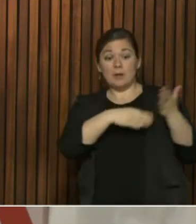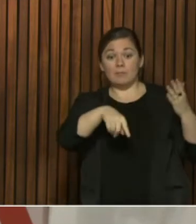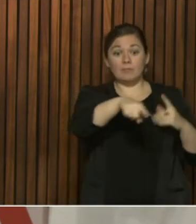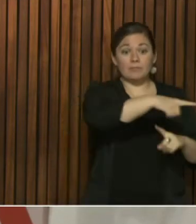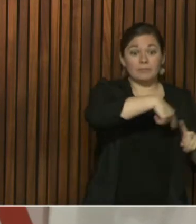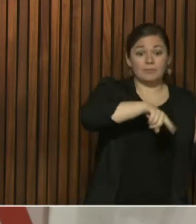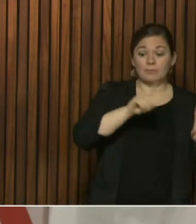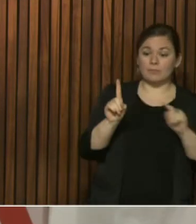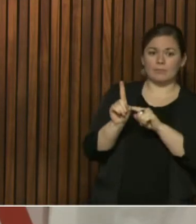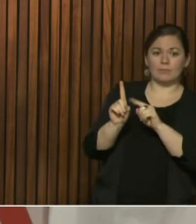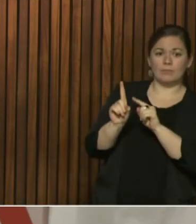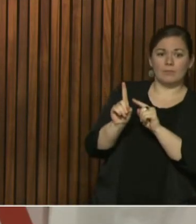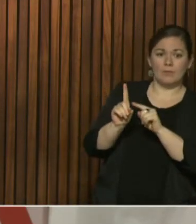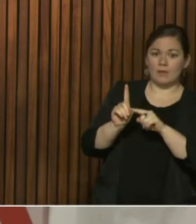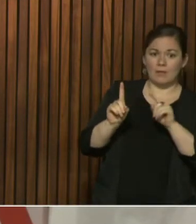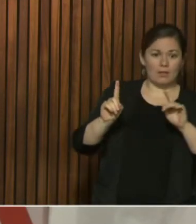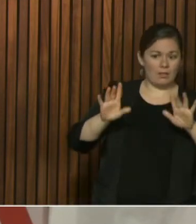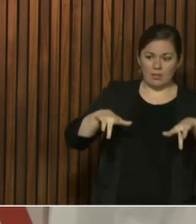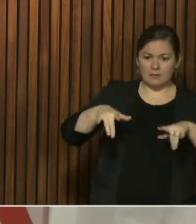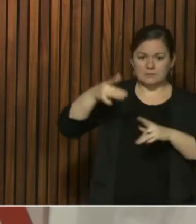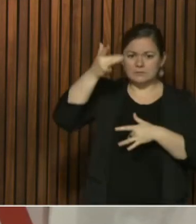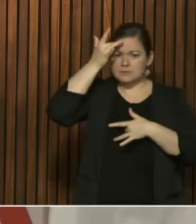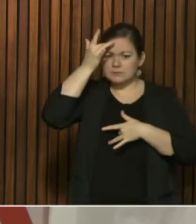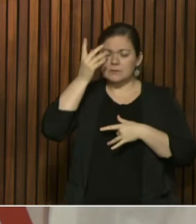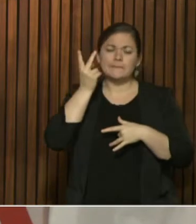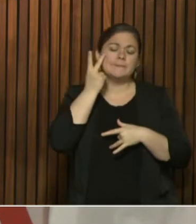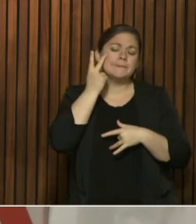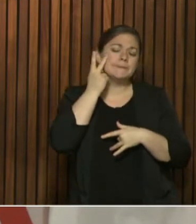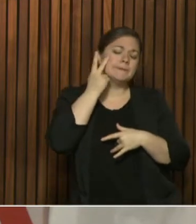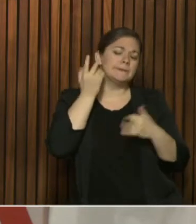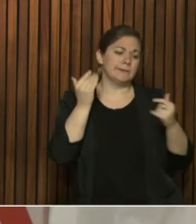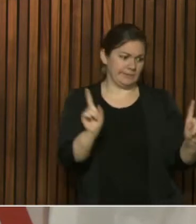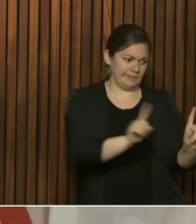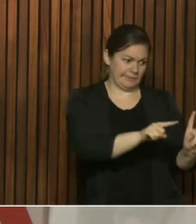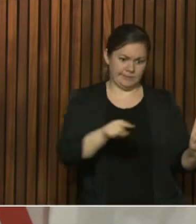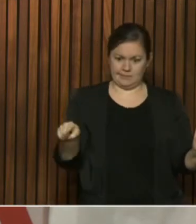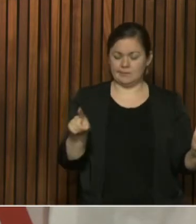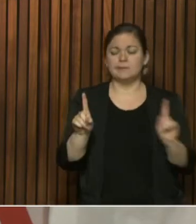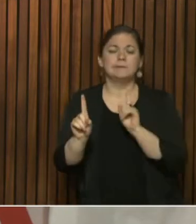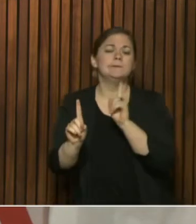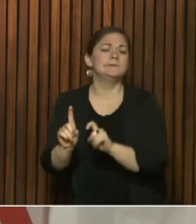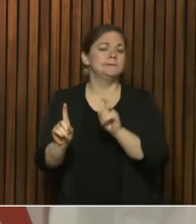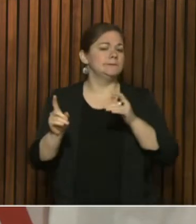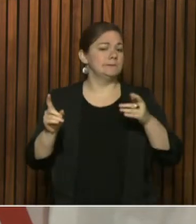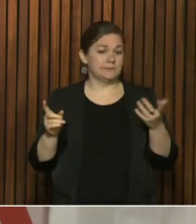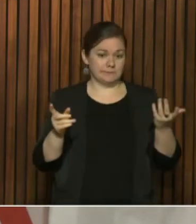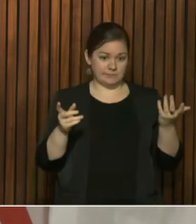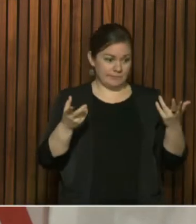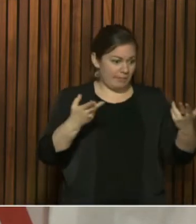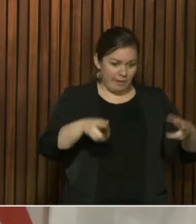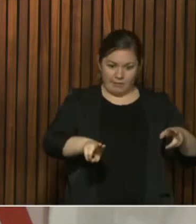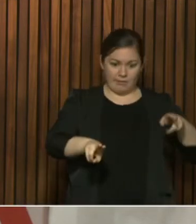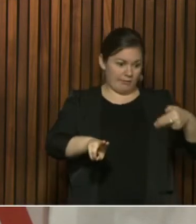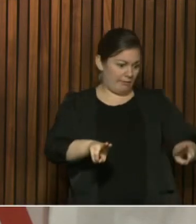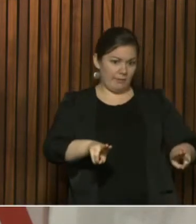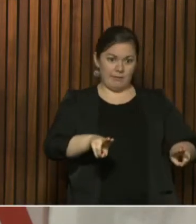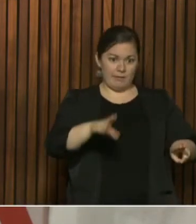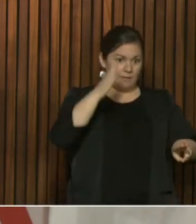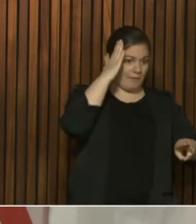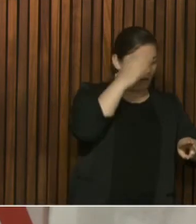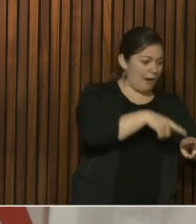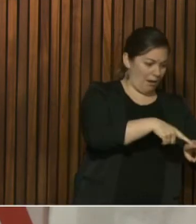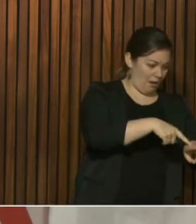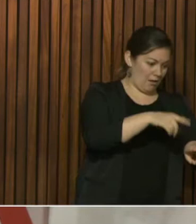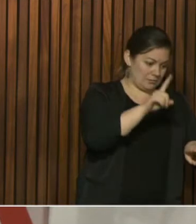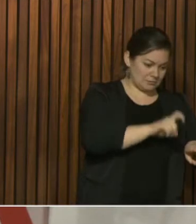people around them, people who work, the residents who share a room with them or share a dining space, or